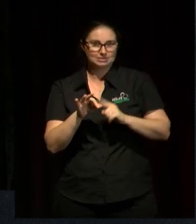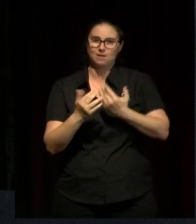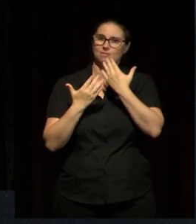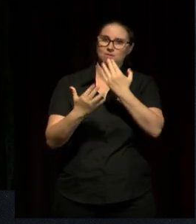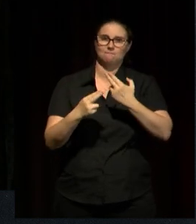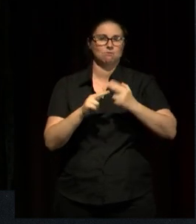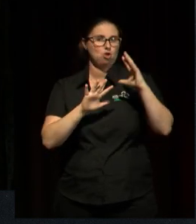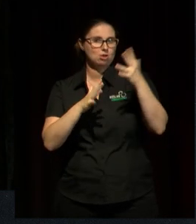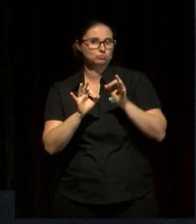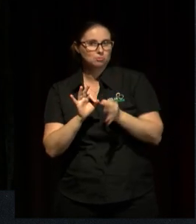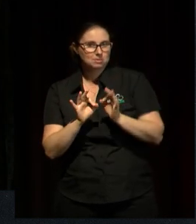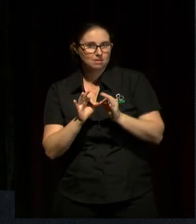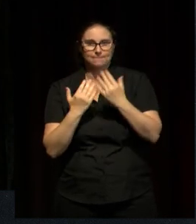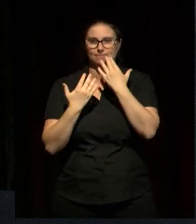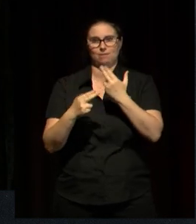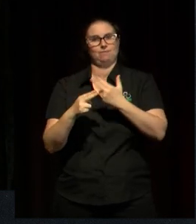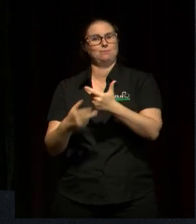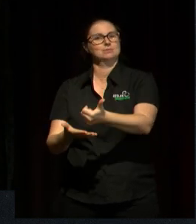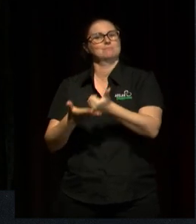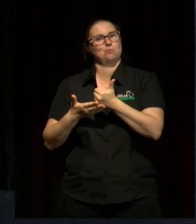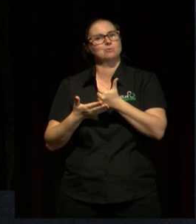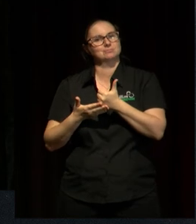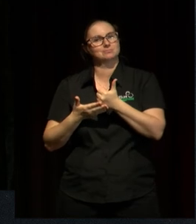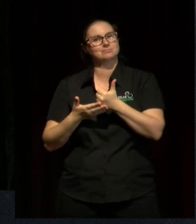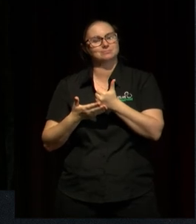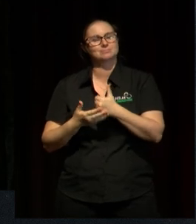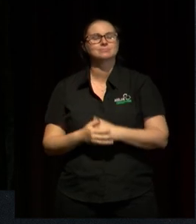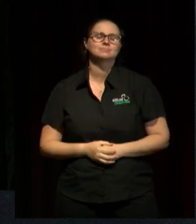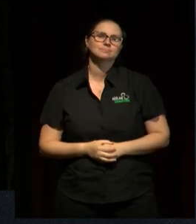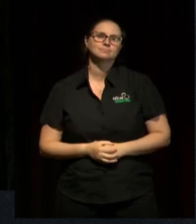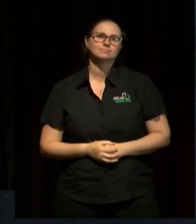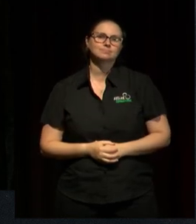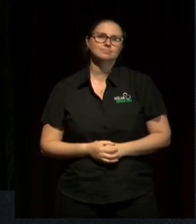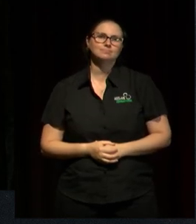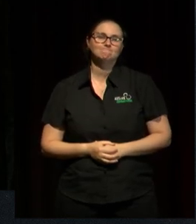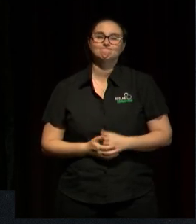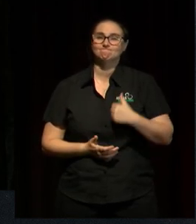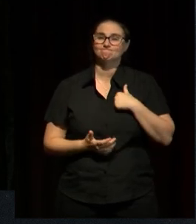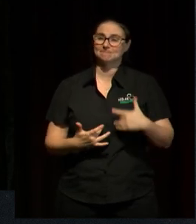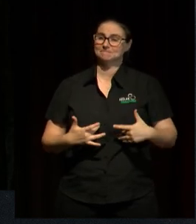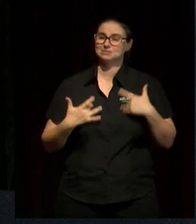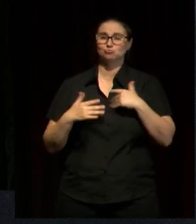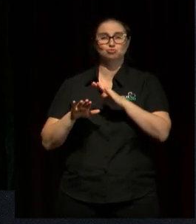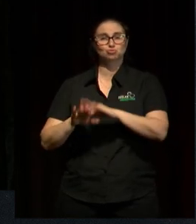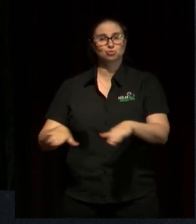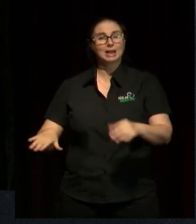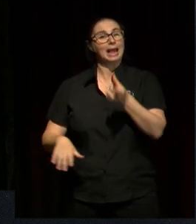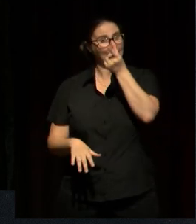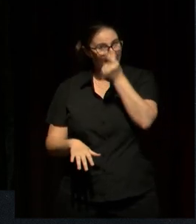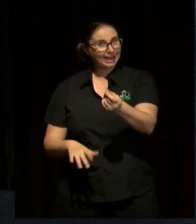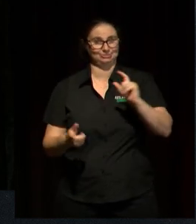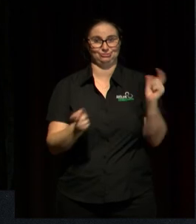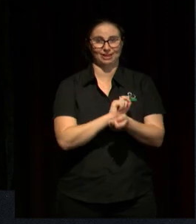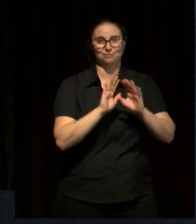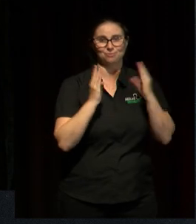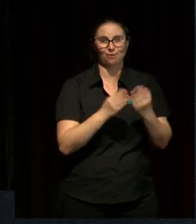so much for supporting us. I do think that children can change the world, but the world needs